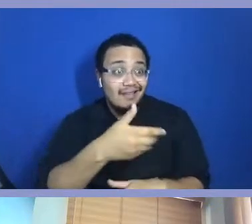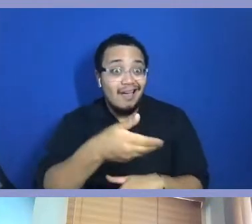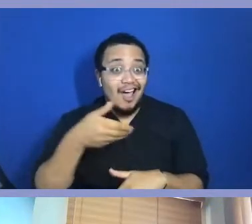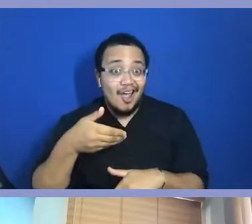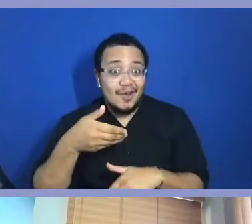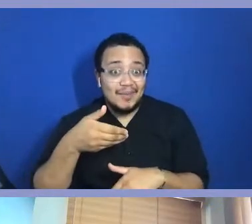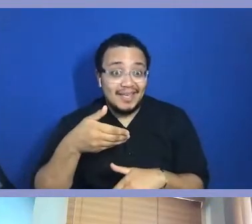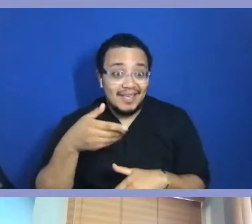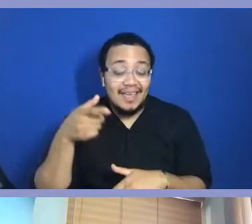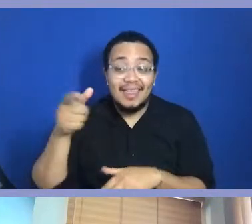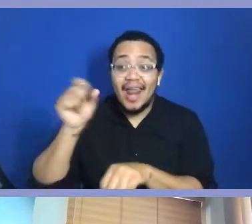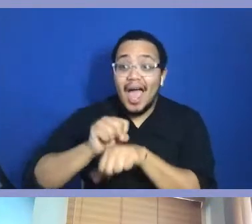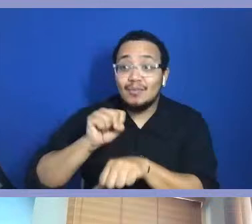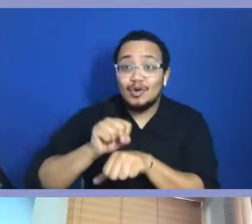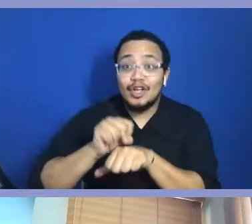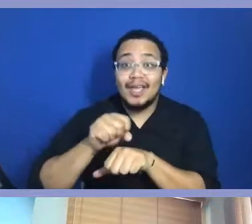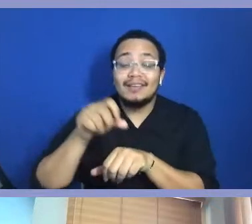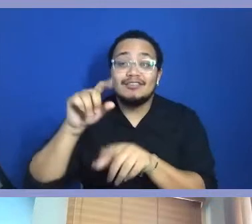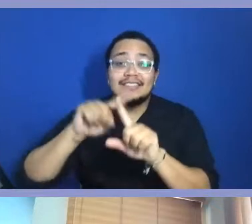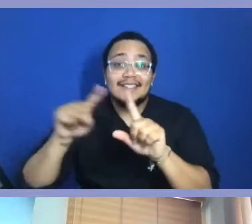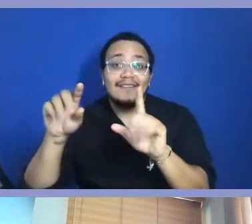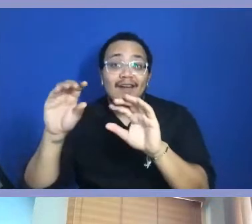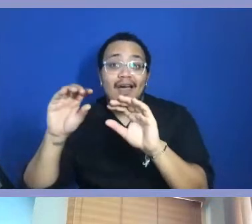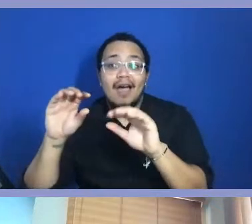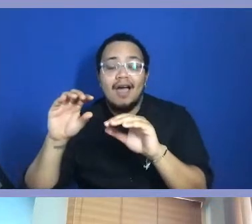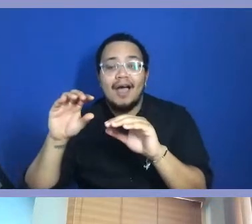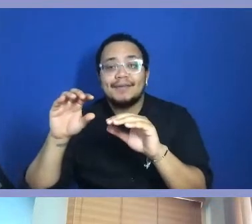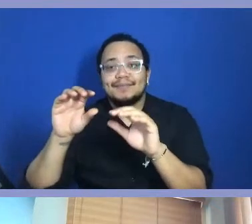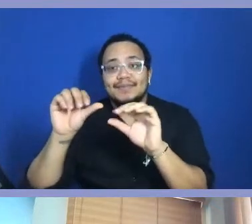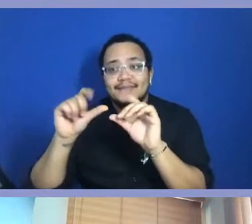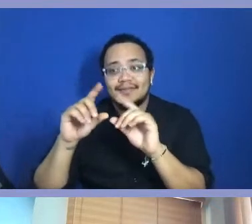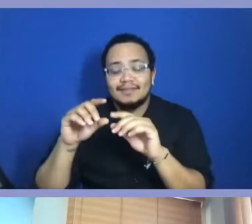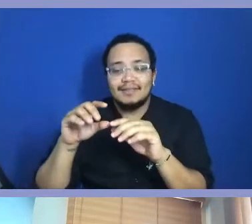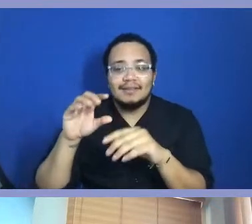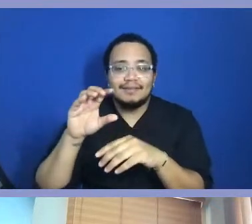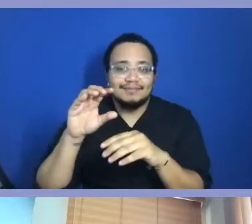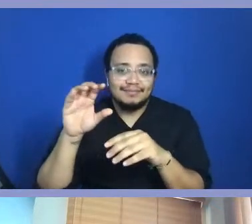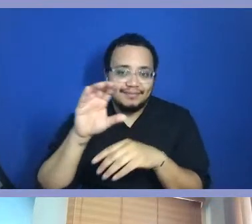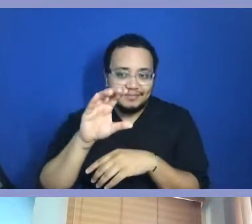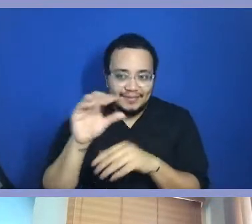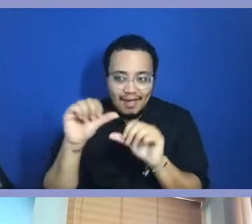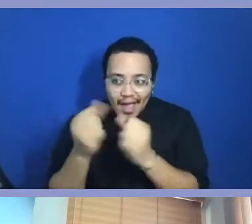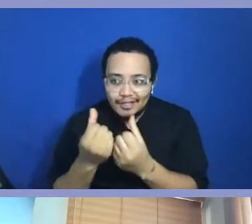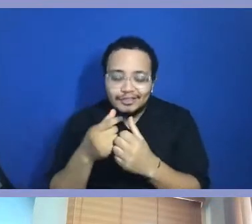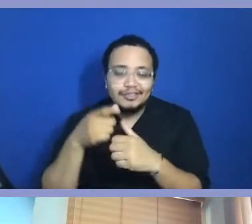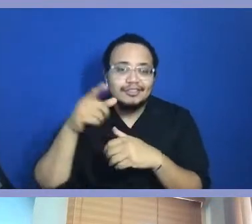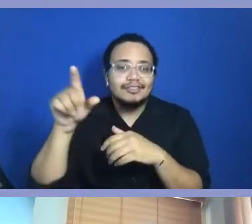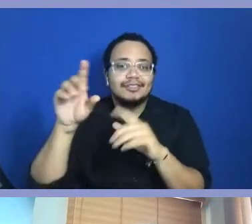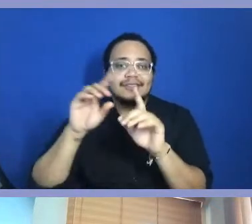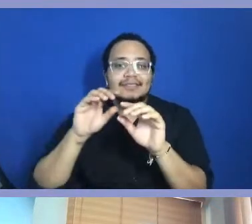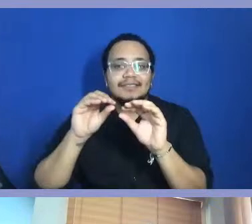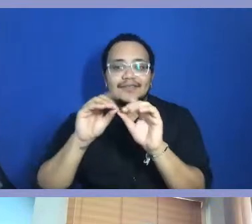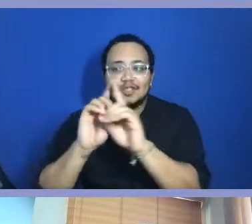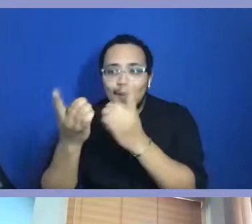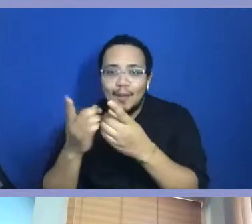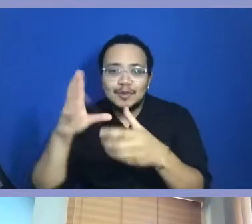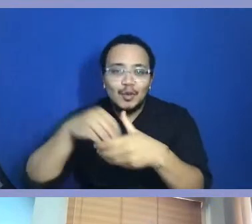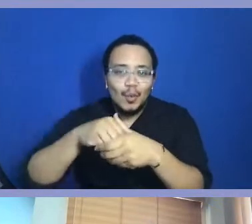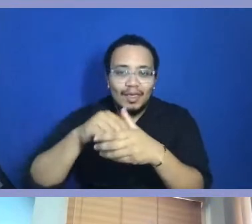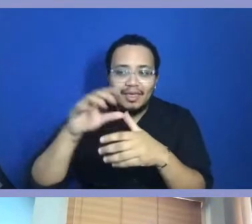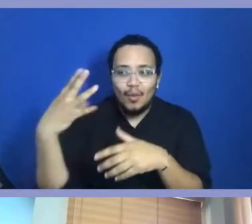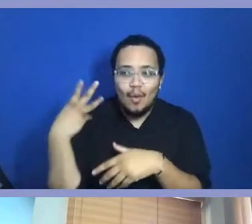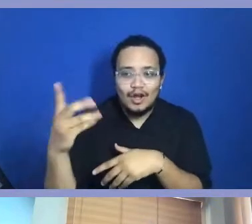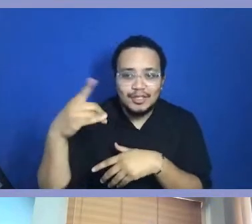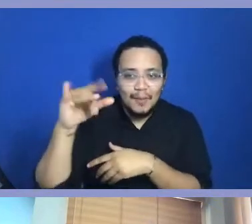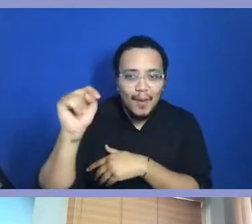stealing me. Next thing I know, I'm working six to eight assignments a week. Because photographers get sick. Don't feel like working.